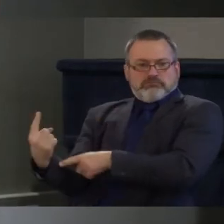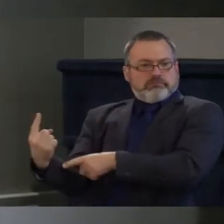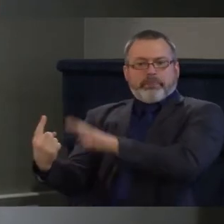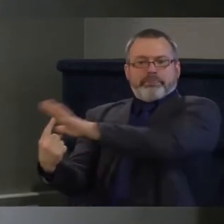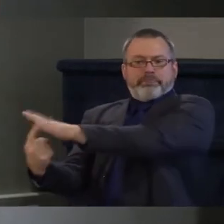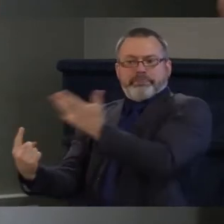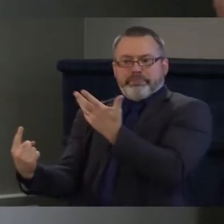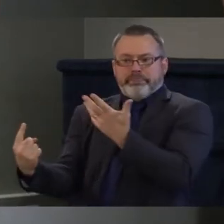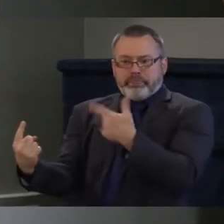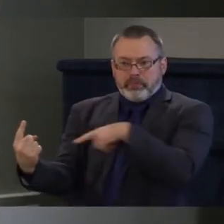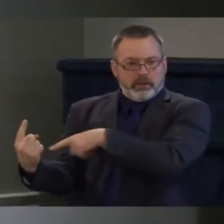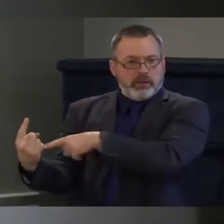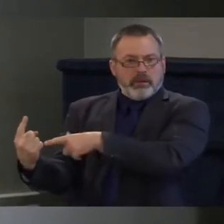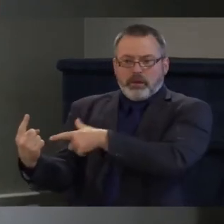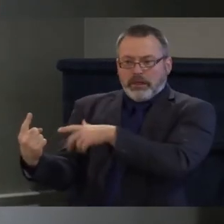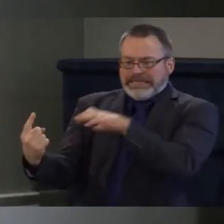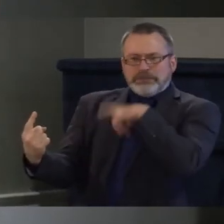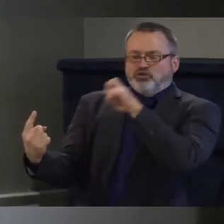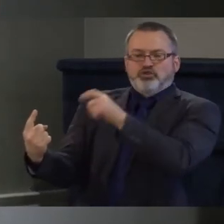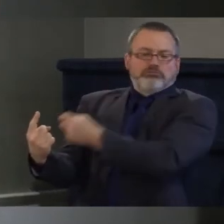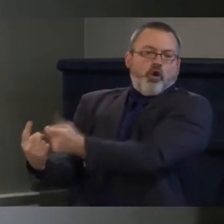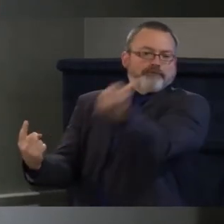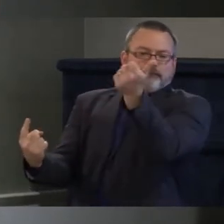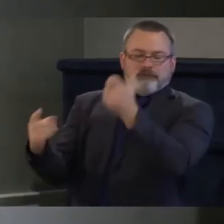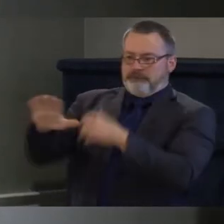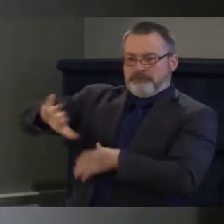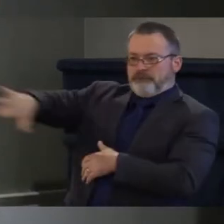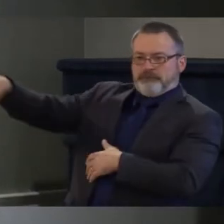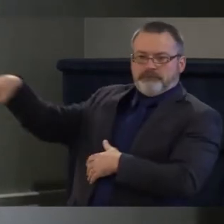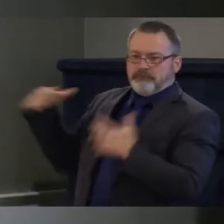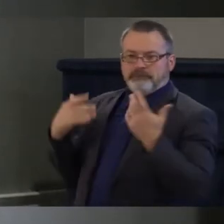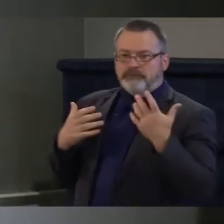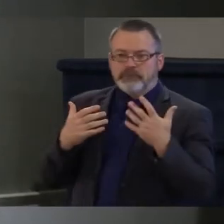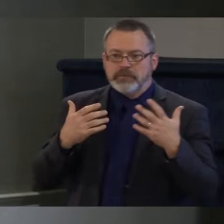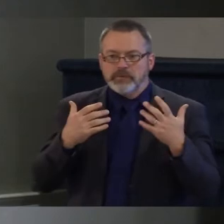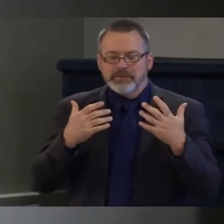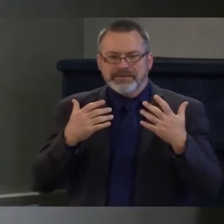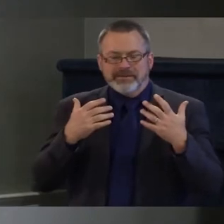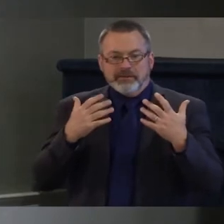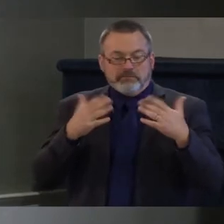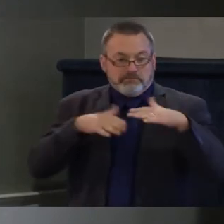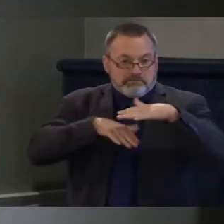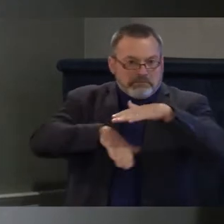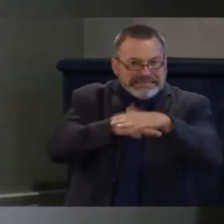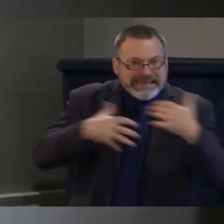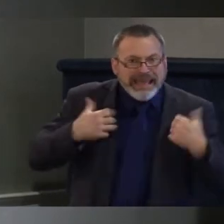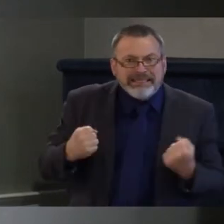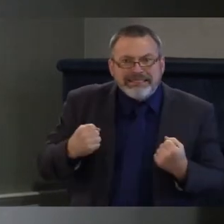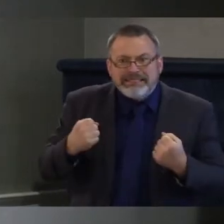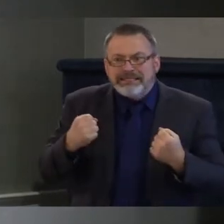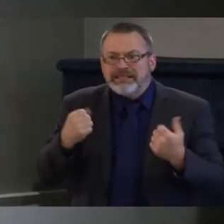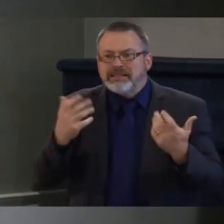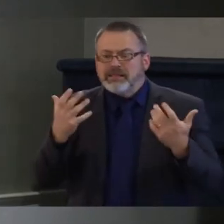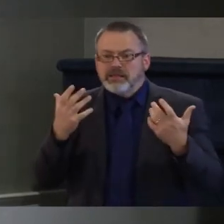to just access to basic healthcare and support services within our corrections facilities.